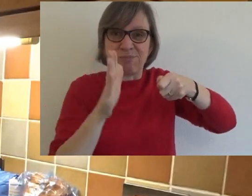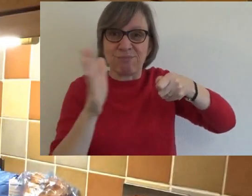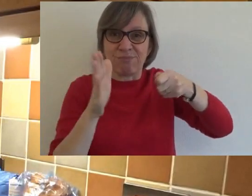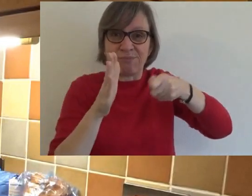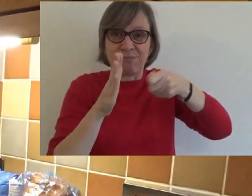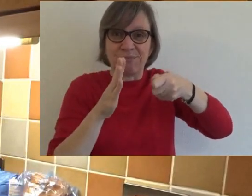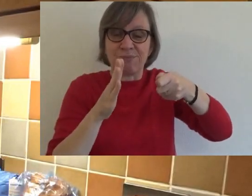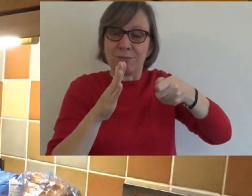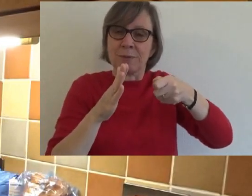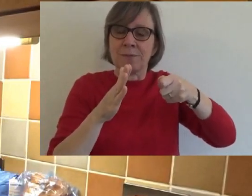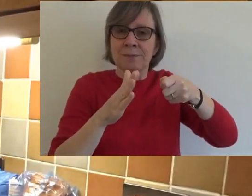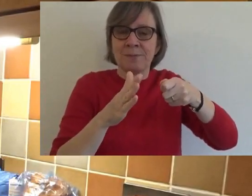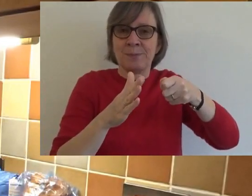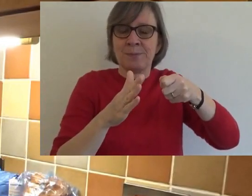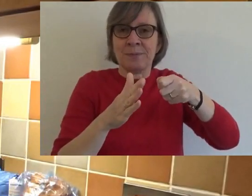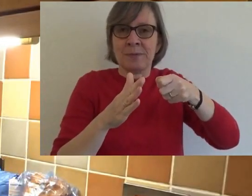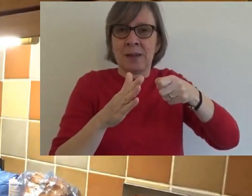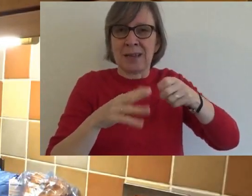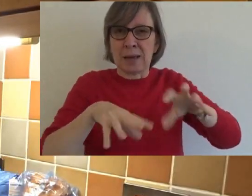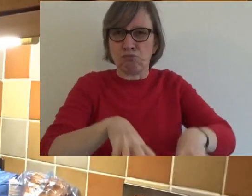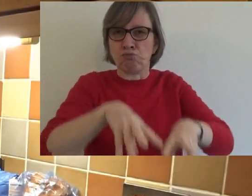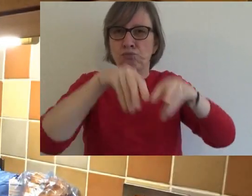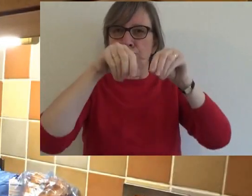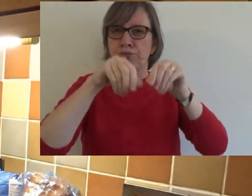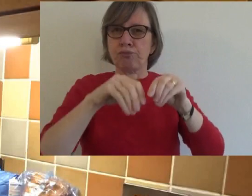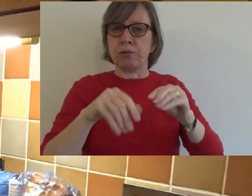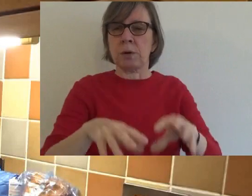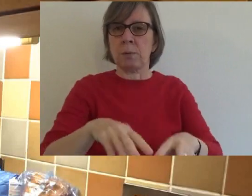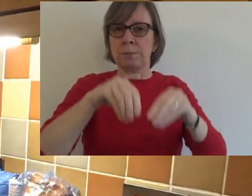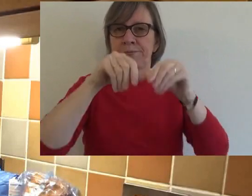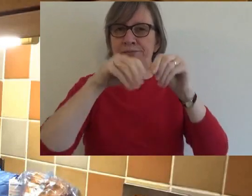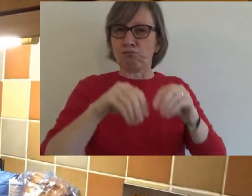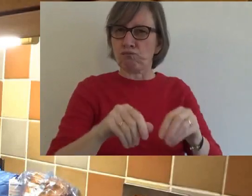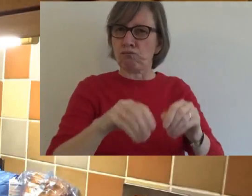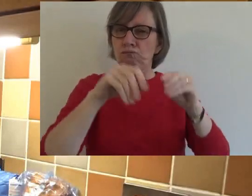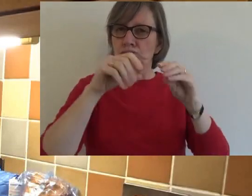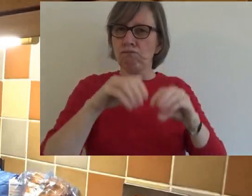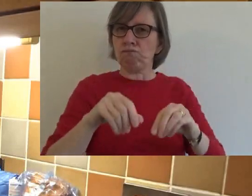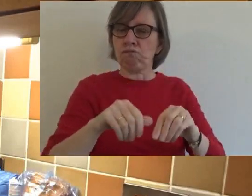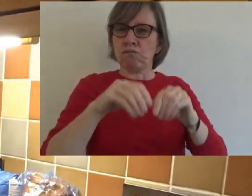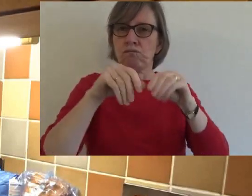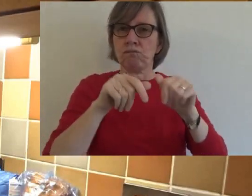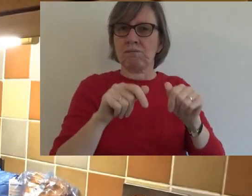Now that I've sieved in the flour, I'm going to start to mix it in with my fingers.